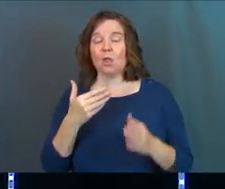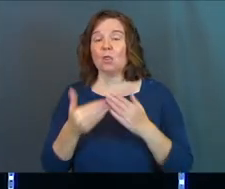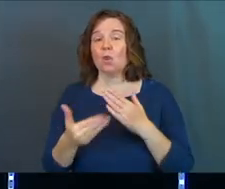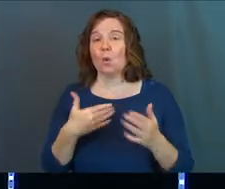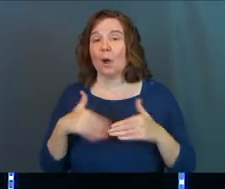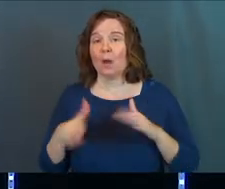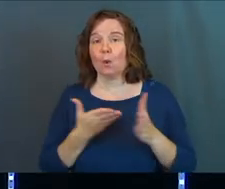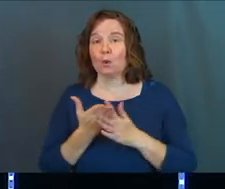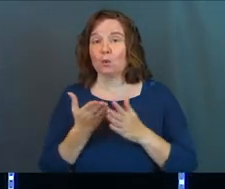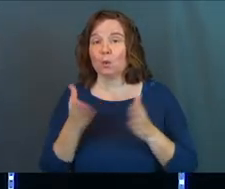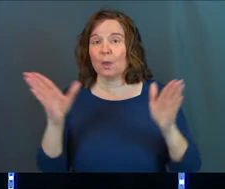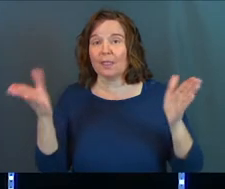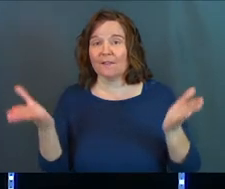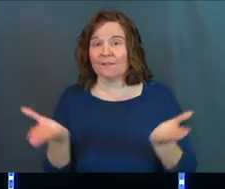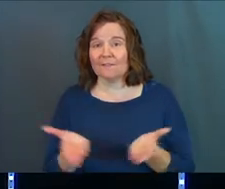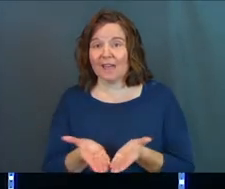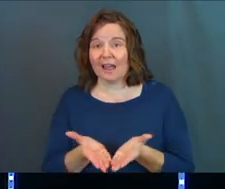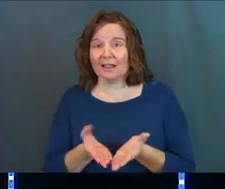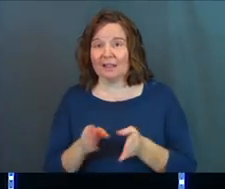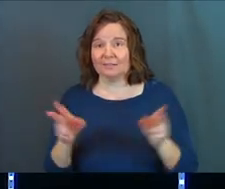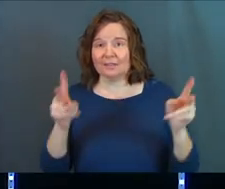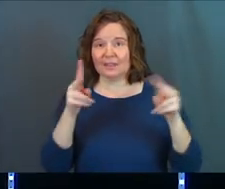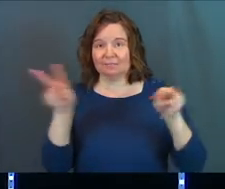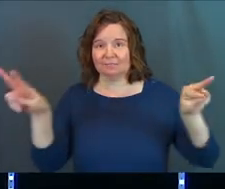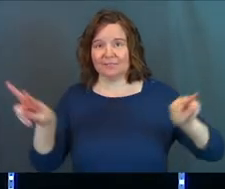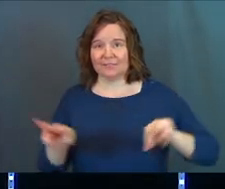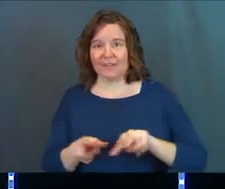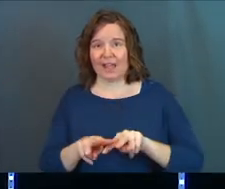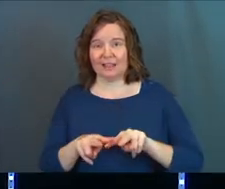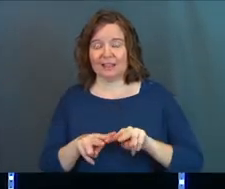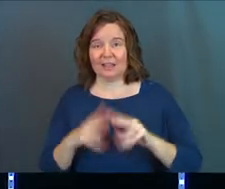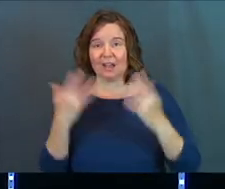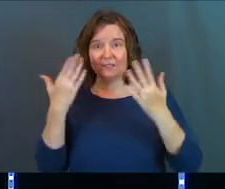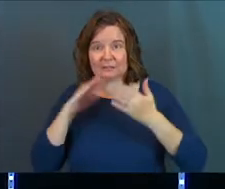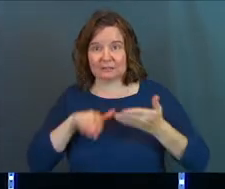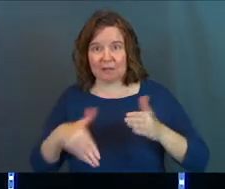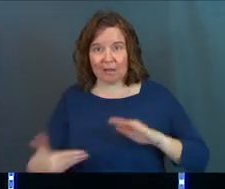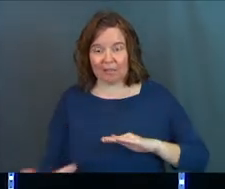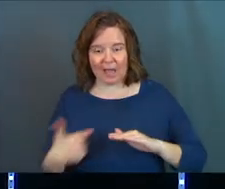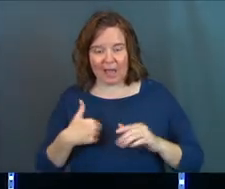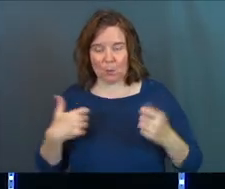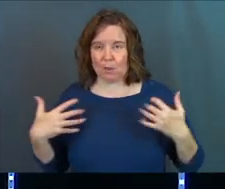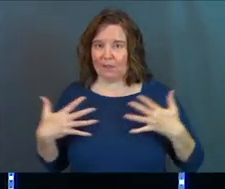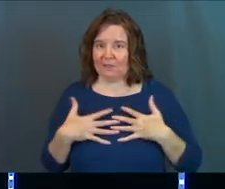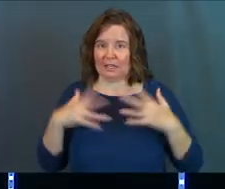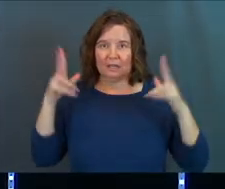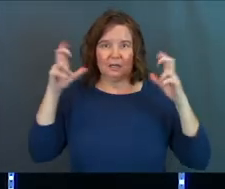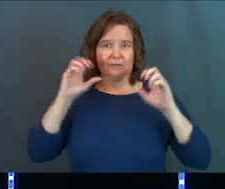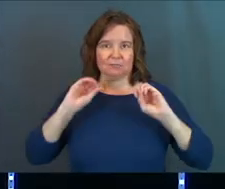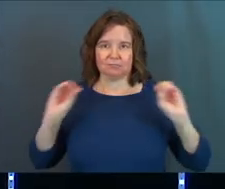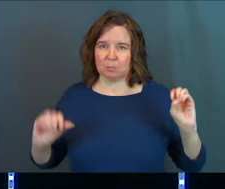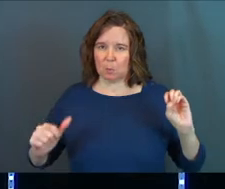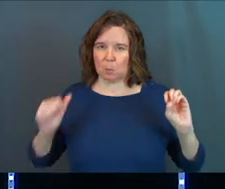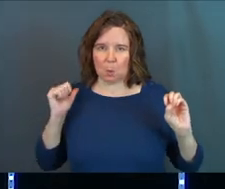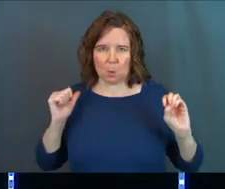I walk through the valley of the shadow of death, I will fear no evil. Why?